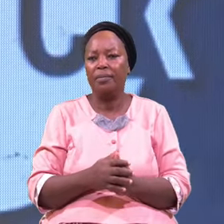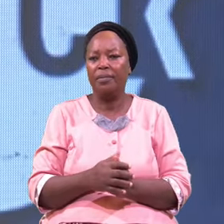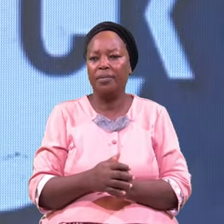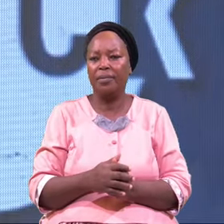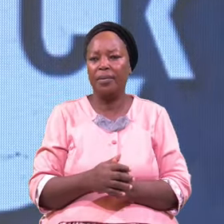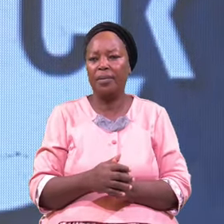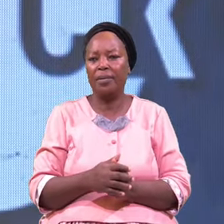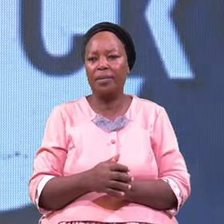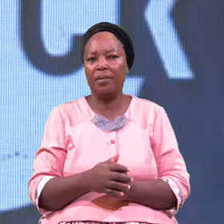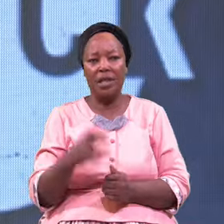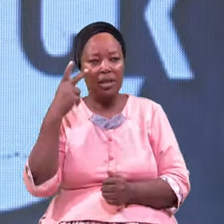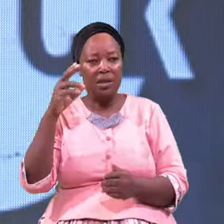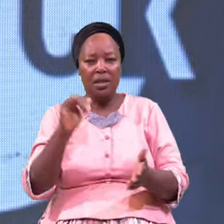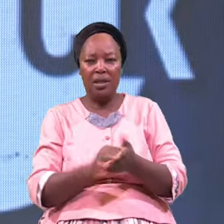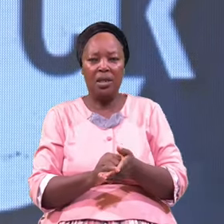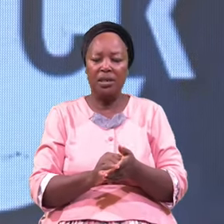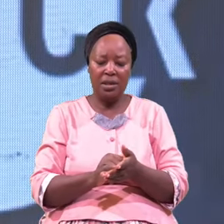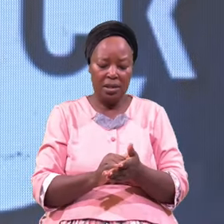Look at number two